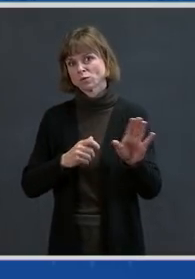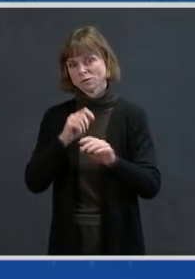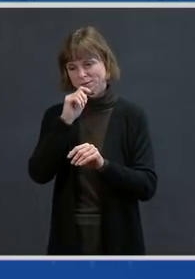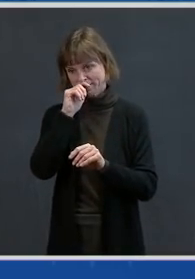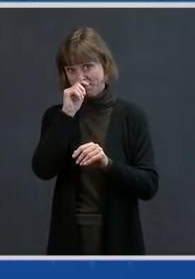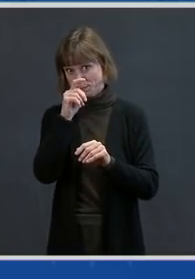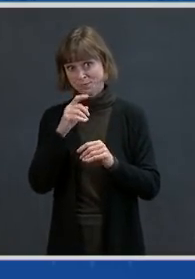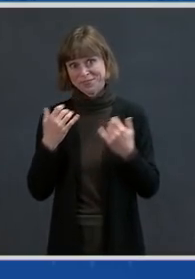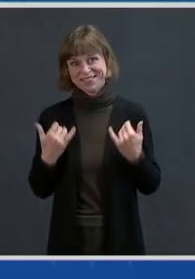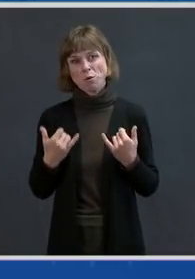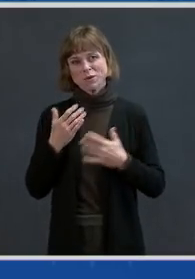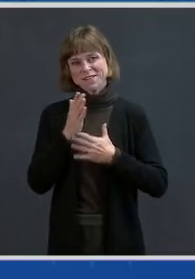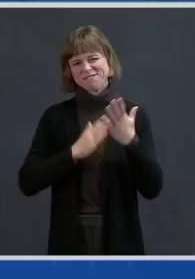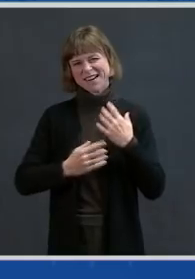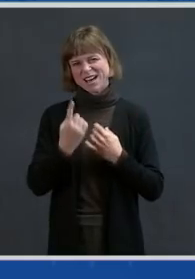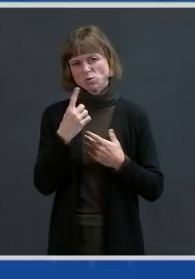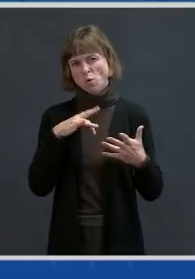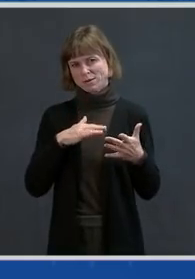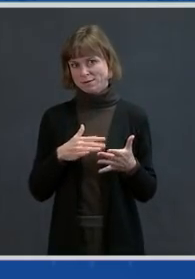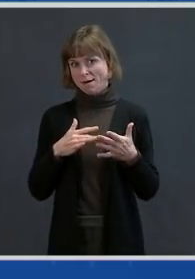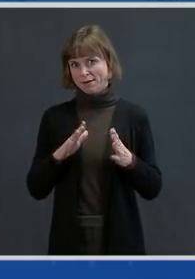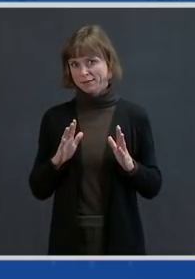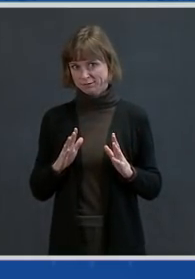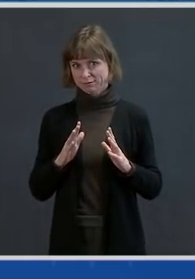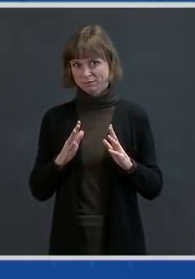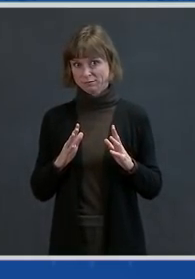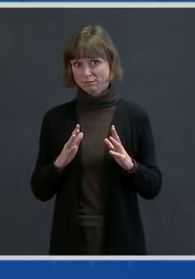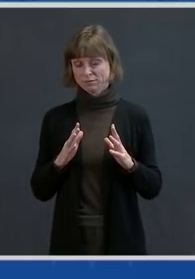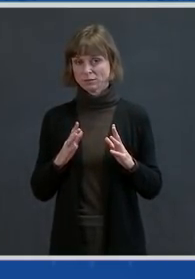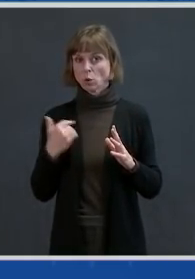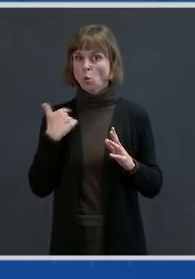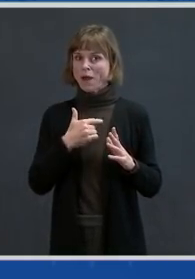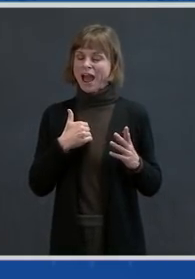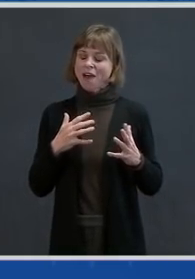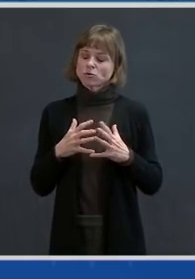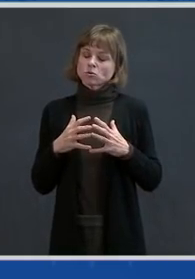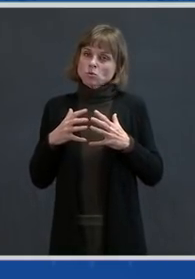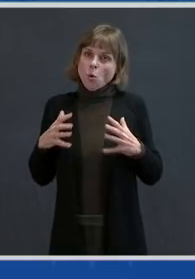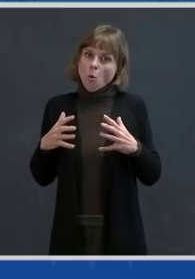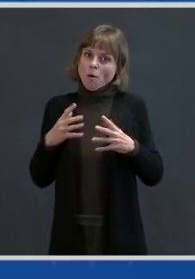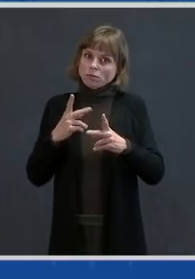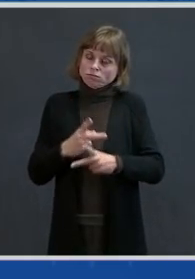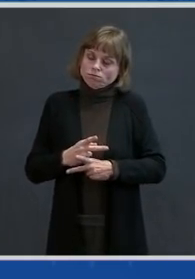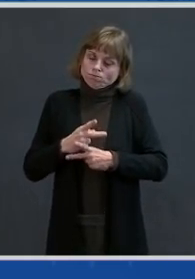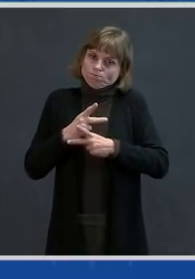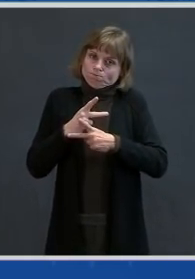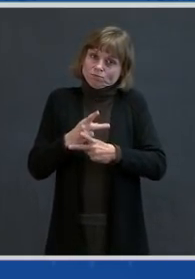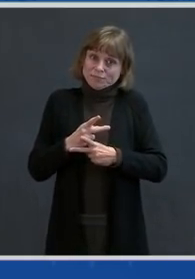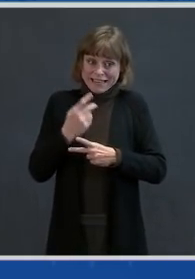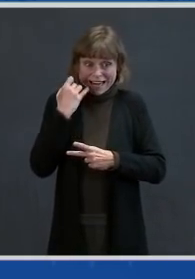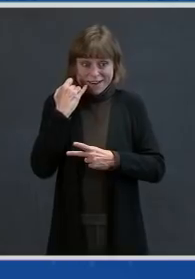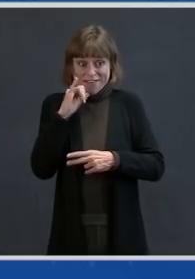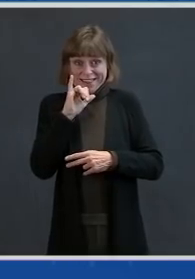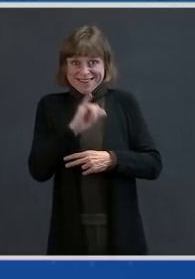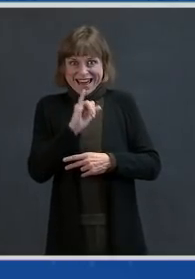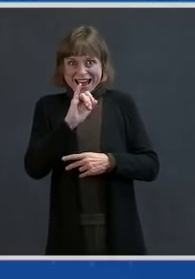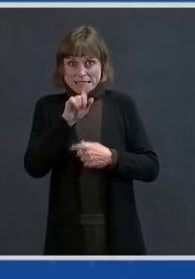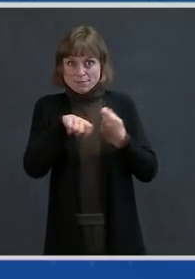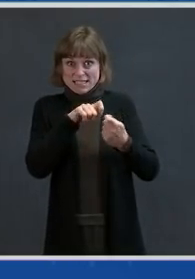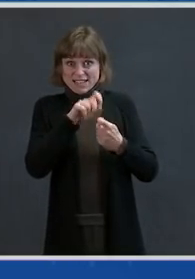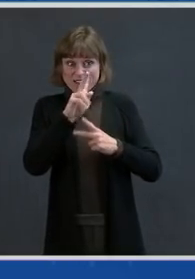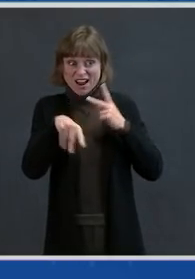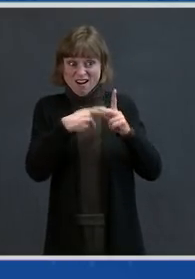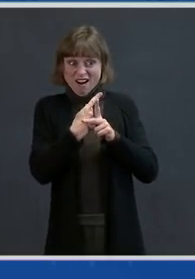one study, which out of an abundance of precaution, in case this particular variant does